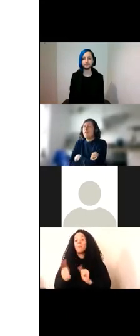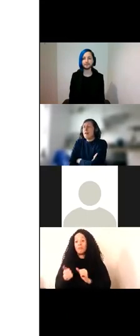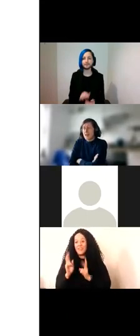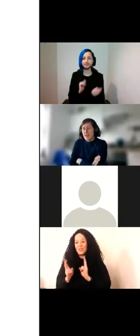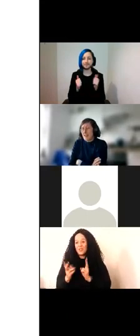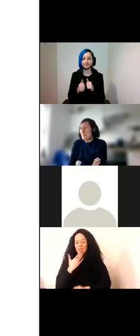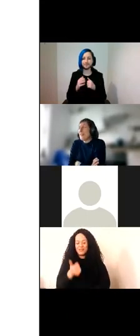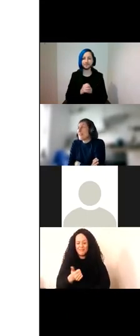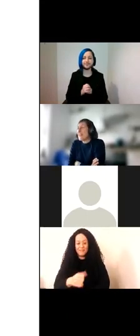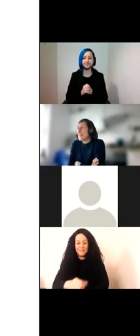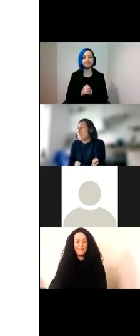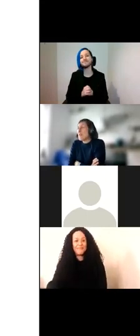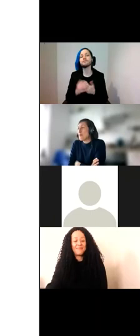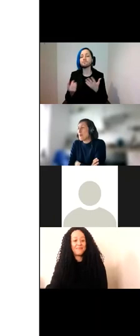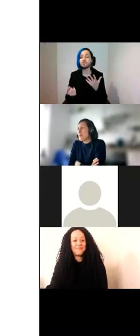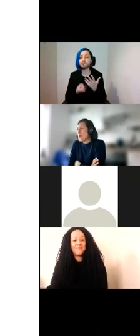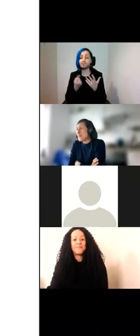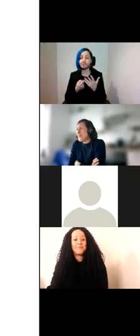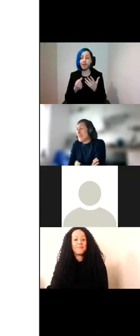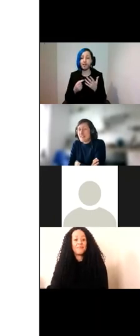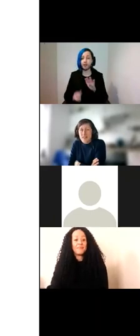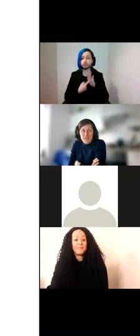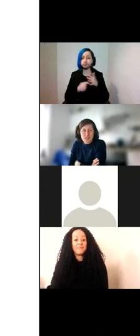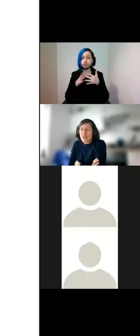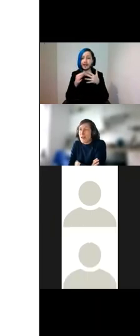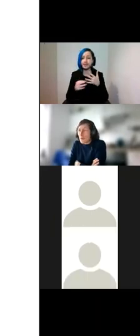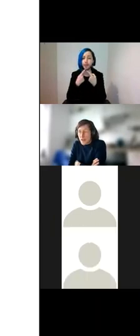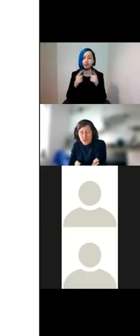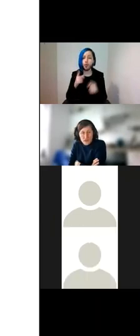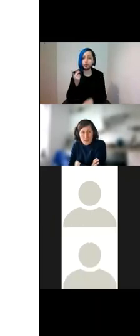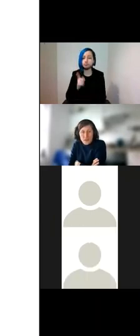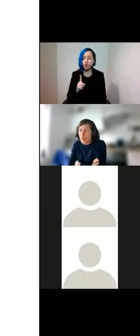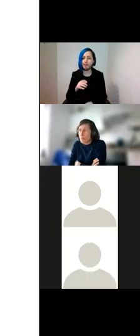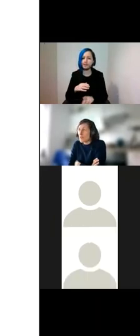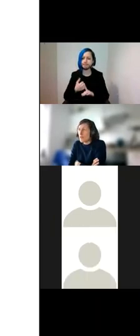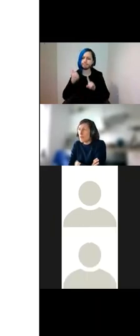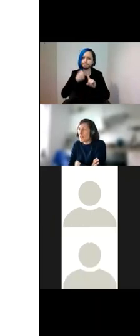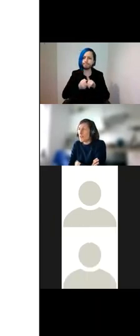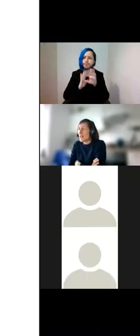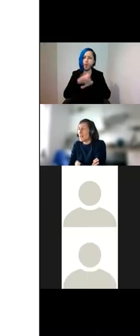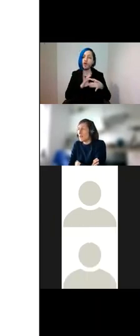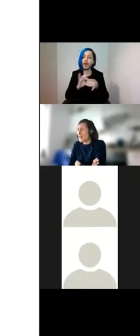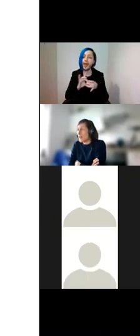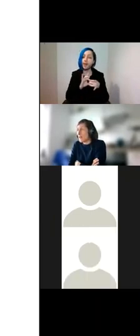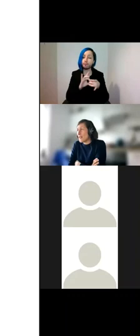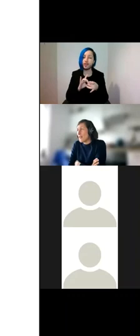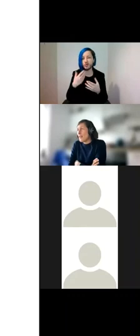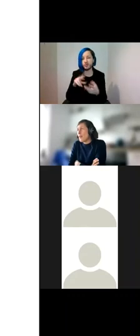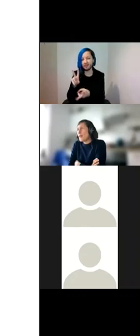A further key aspect for the report is its emphasis on collaboration, and we've heard much of this today already.